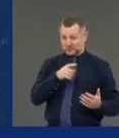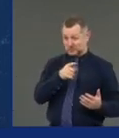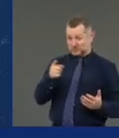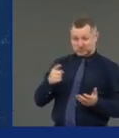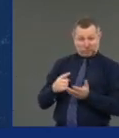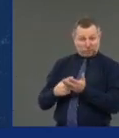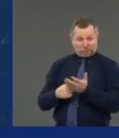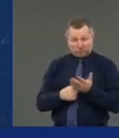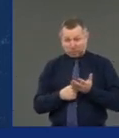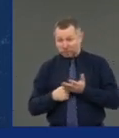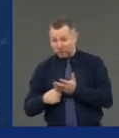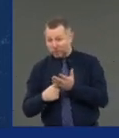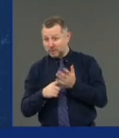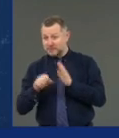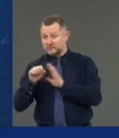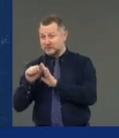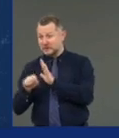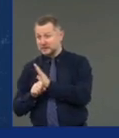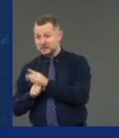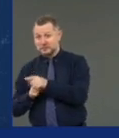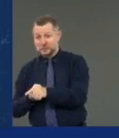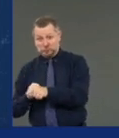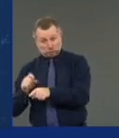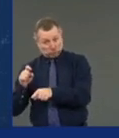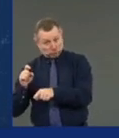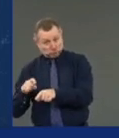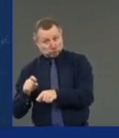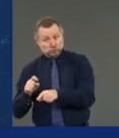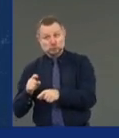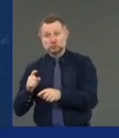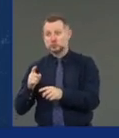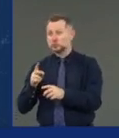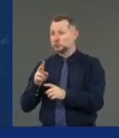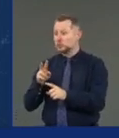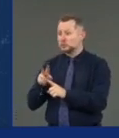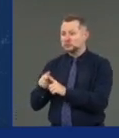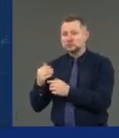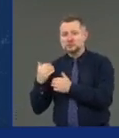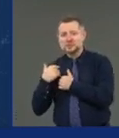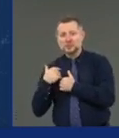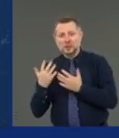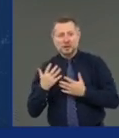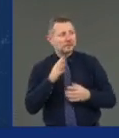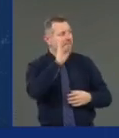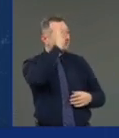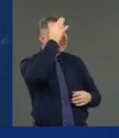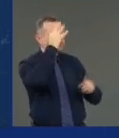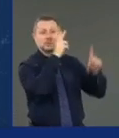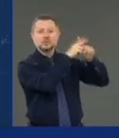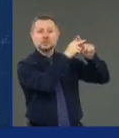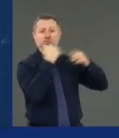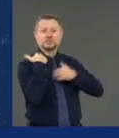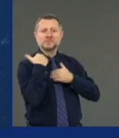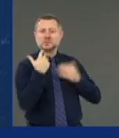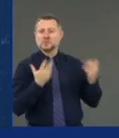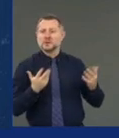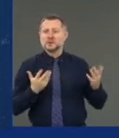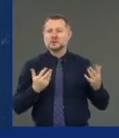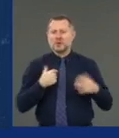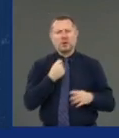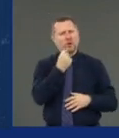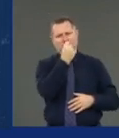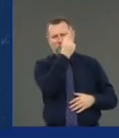doing and what should the federal government be doing. I understand that states are responsible for the reopening.